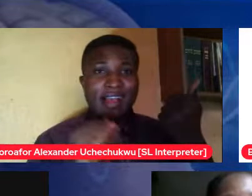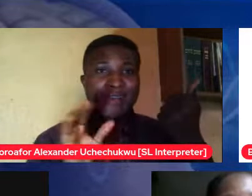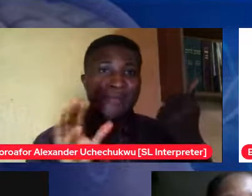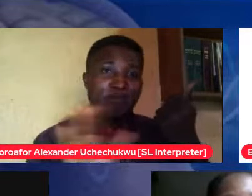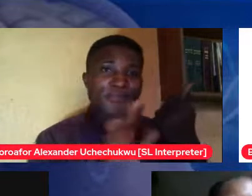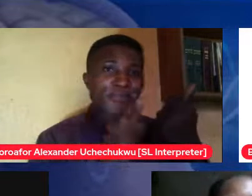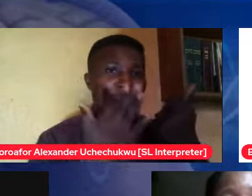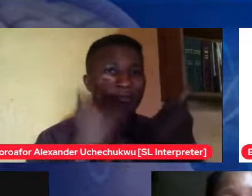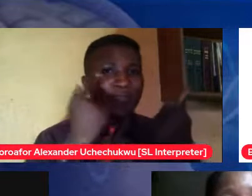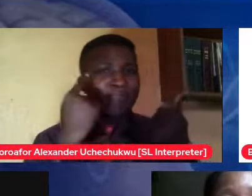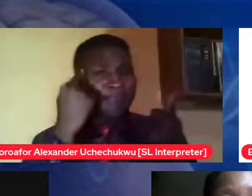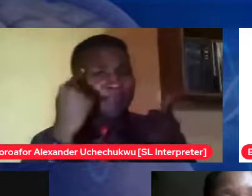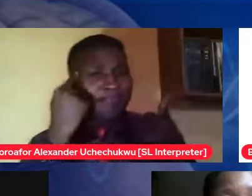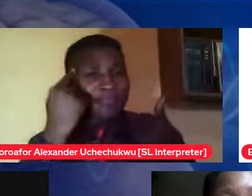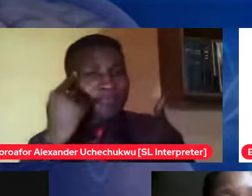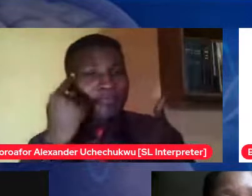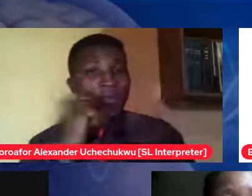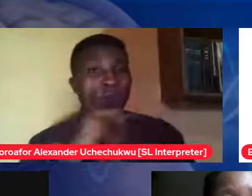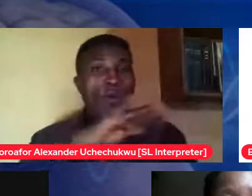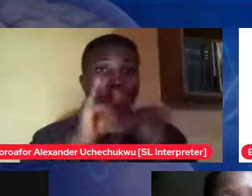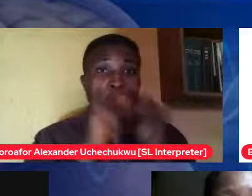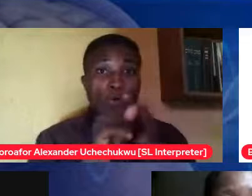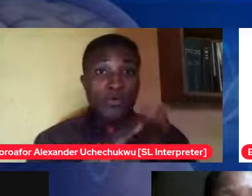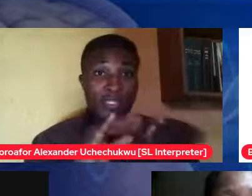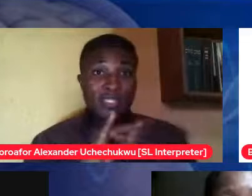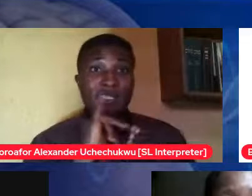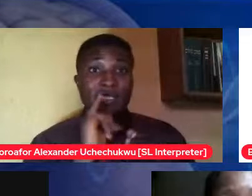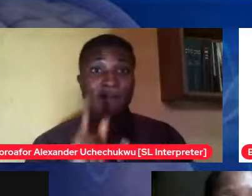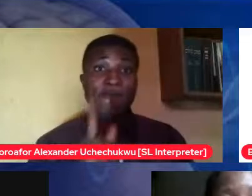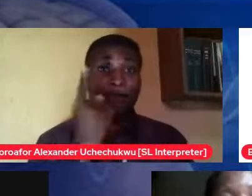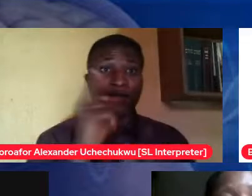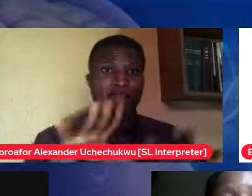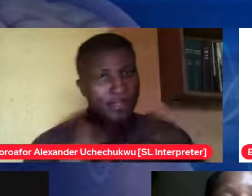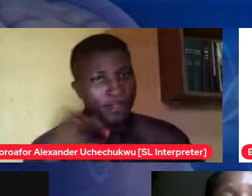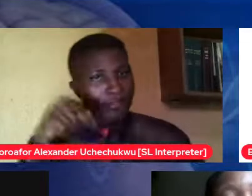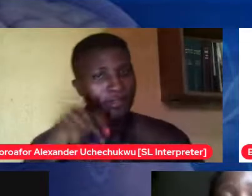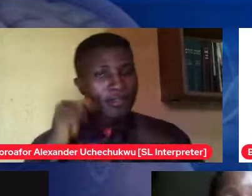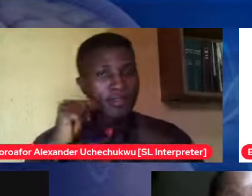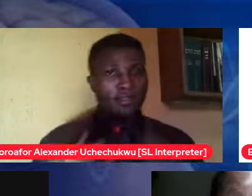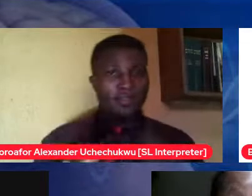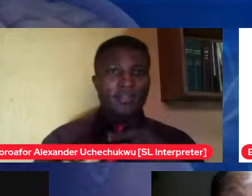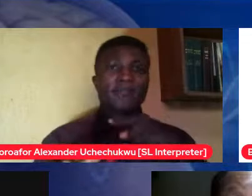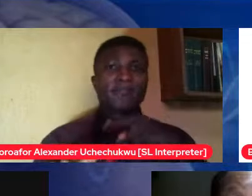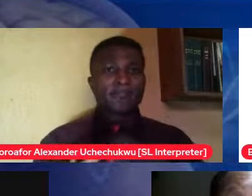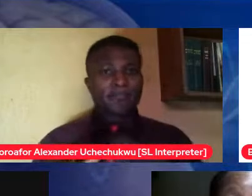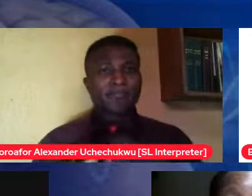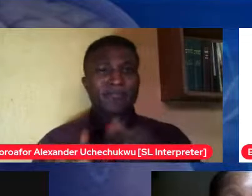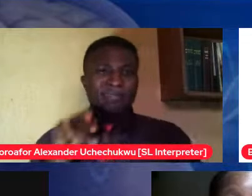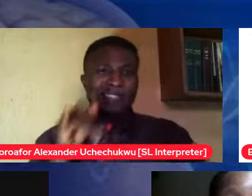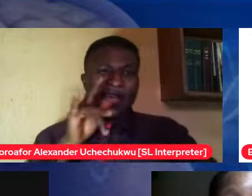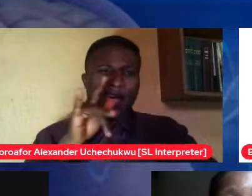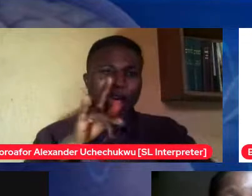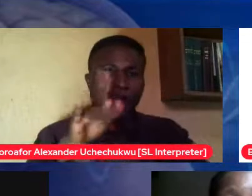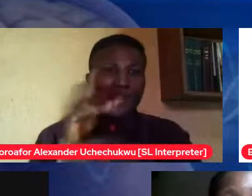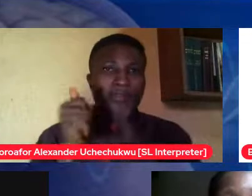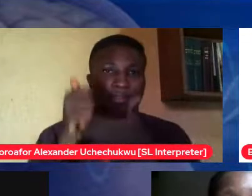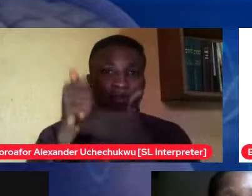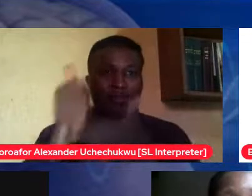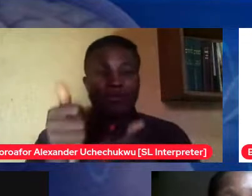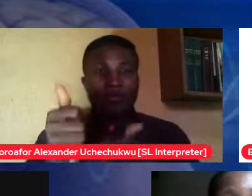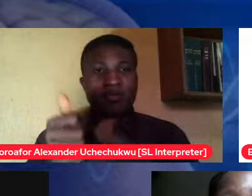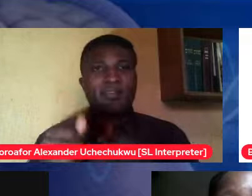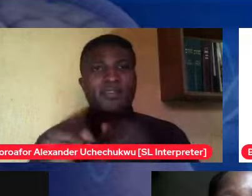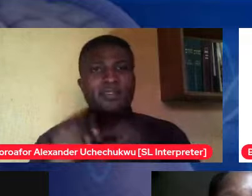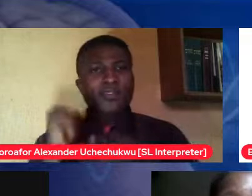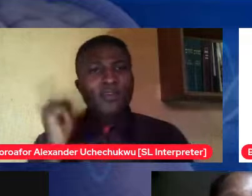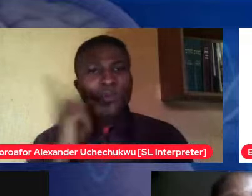saying is first accept this child for who he or she is you know early intervention where is this child going to what are the things don't stick on oh my child must